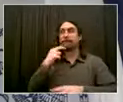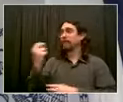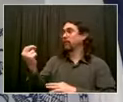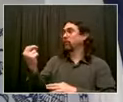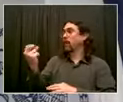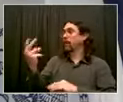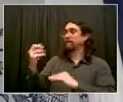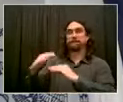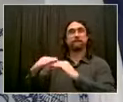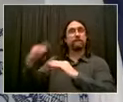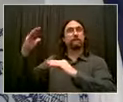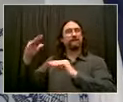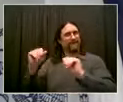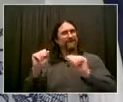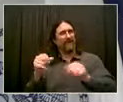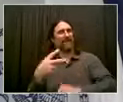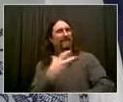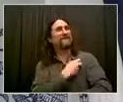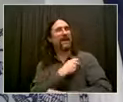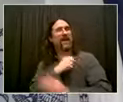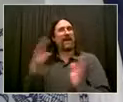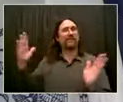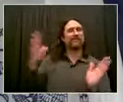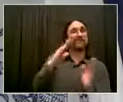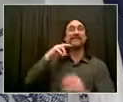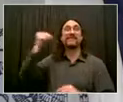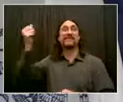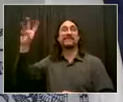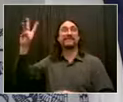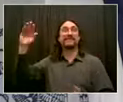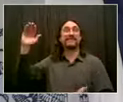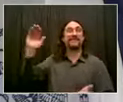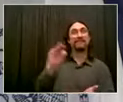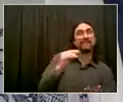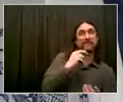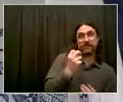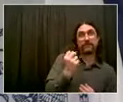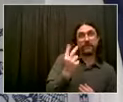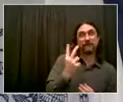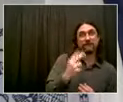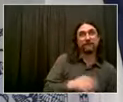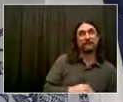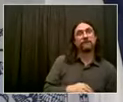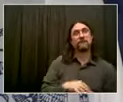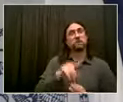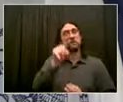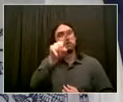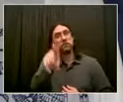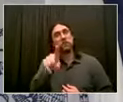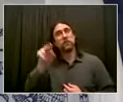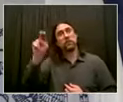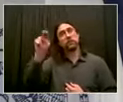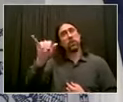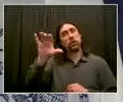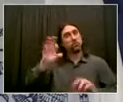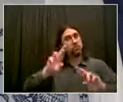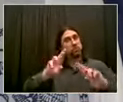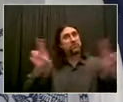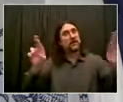as well to get the vaccine? I'll start, Abu, and I want to turn to Dr. Choksi.